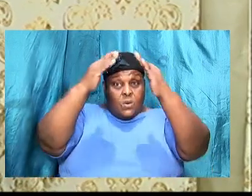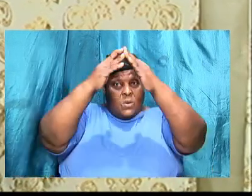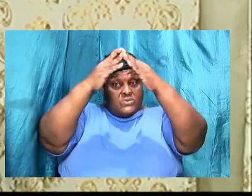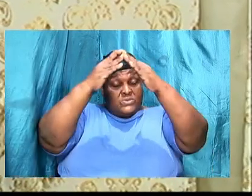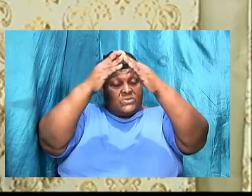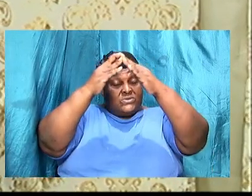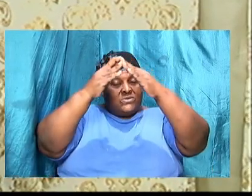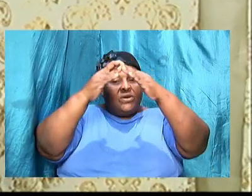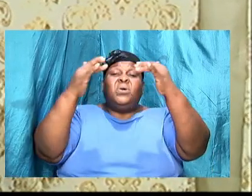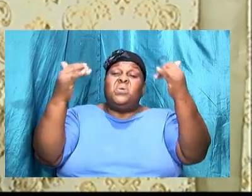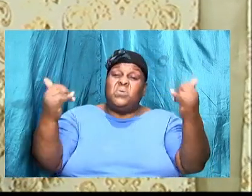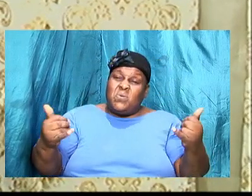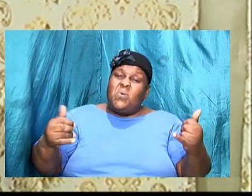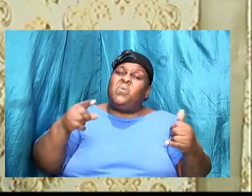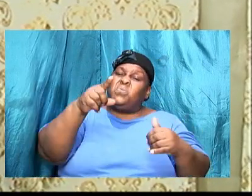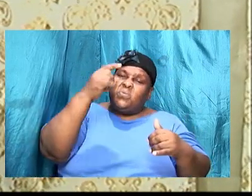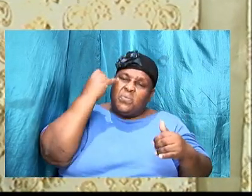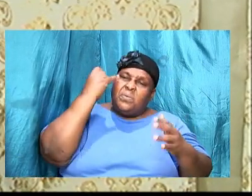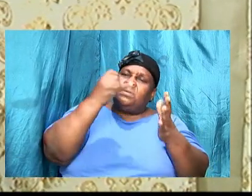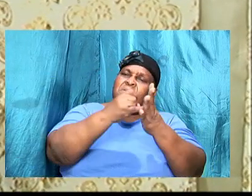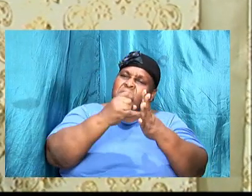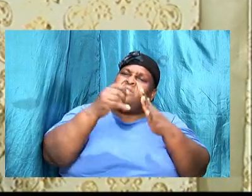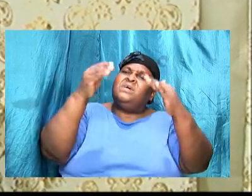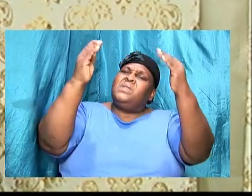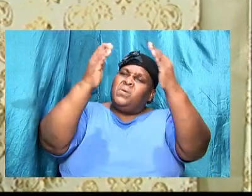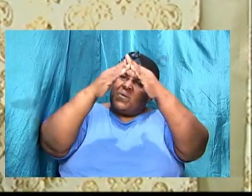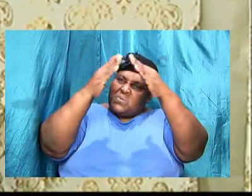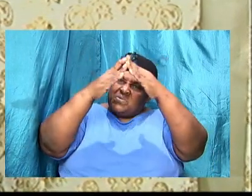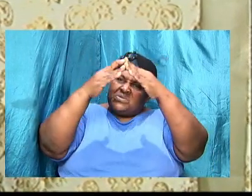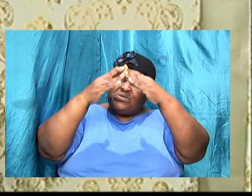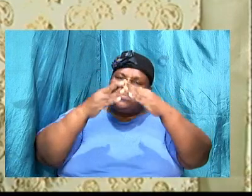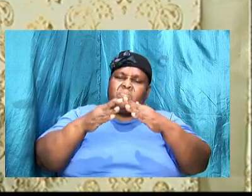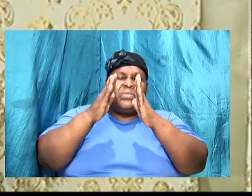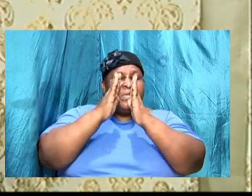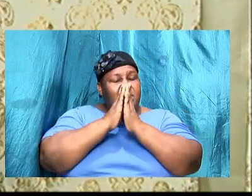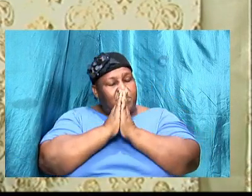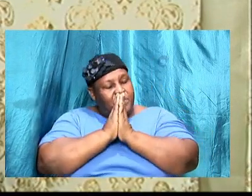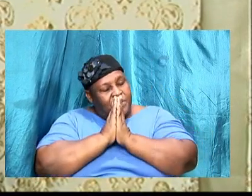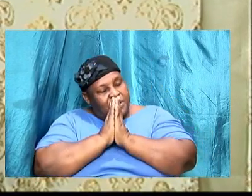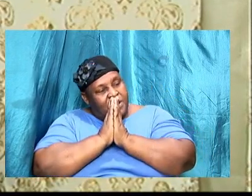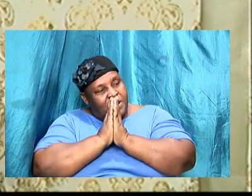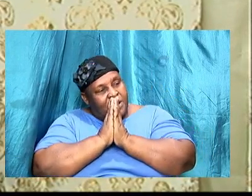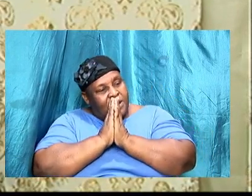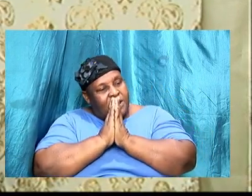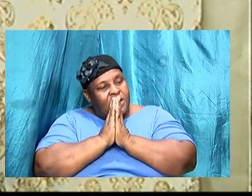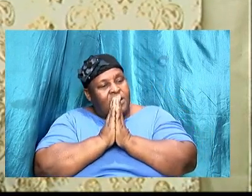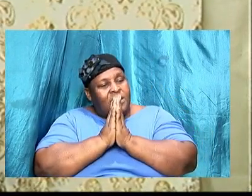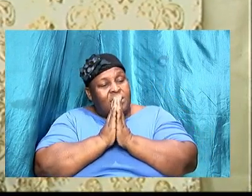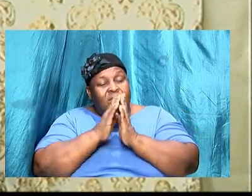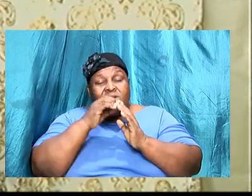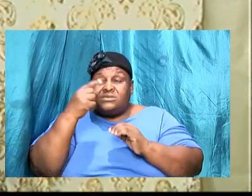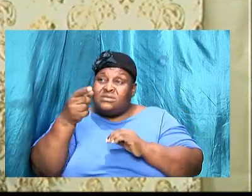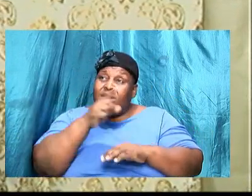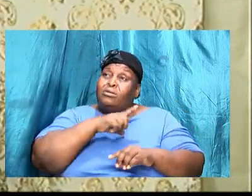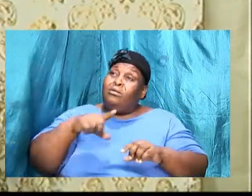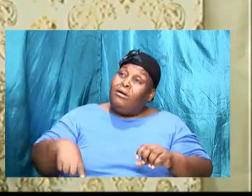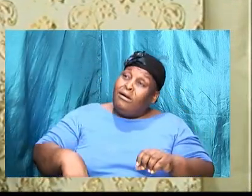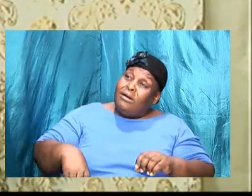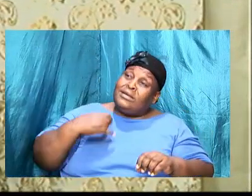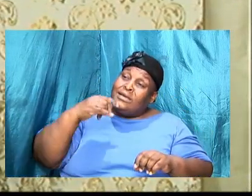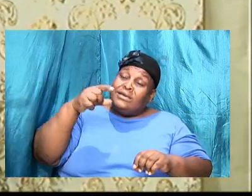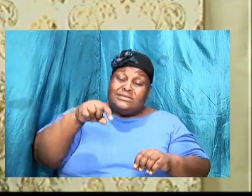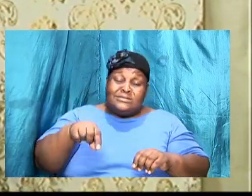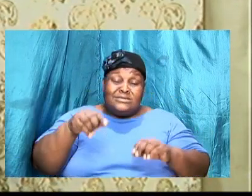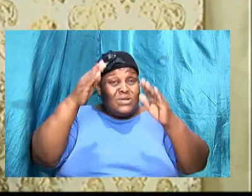so now that you identify the house your prayer now becomes Lord is this the house that